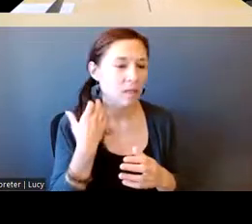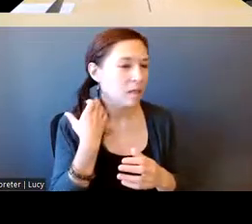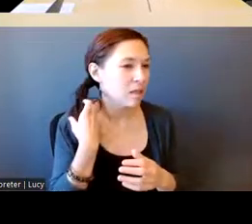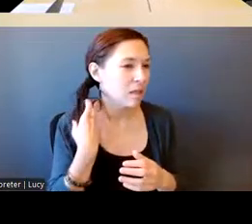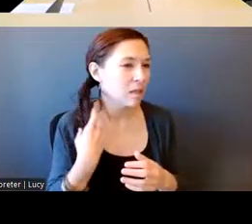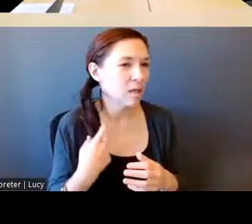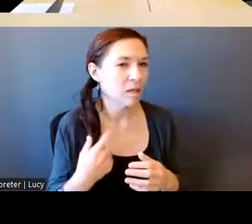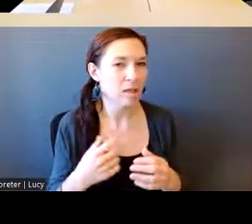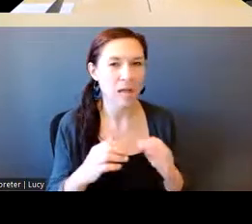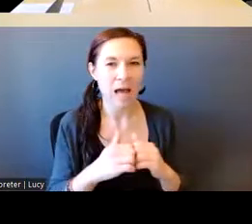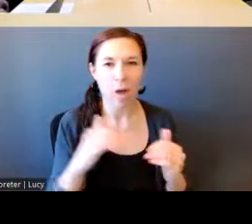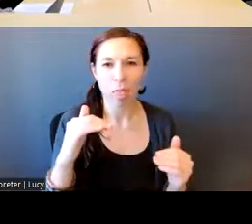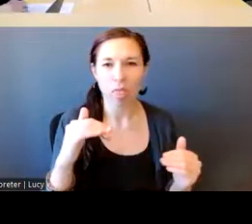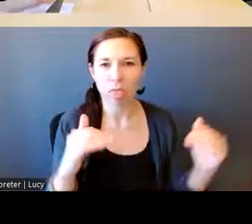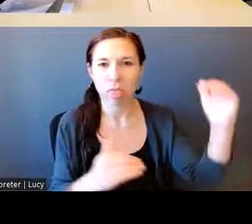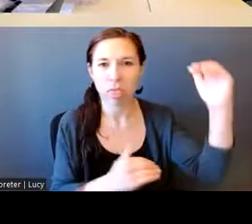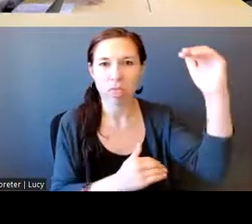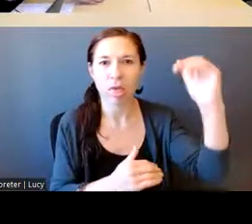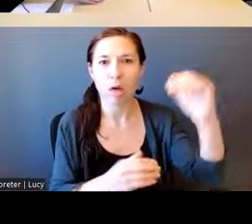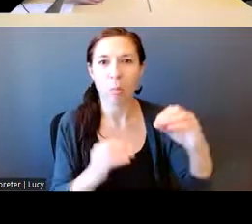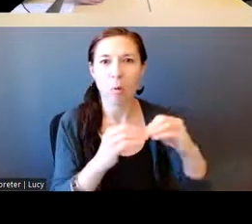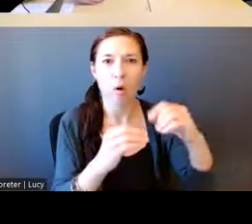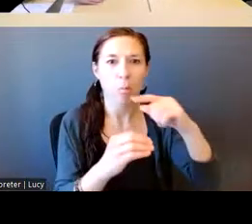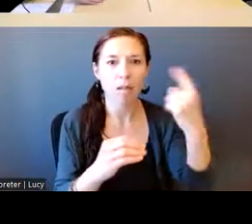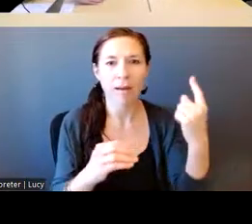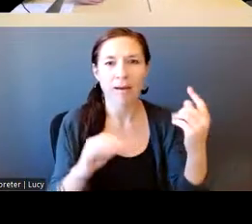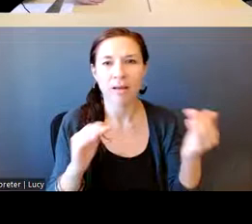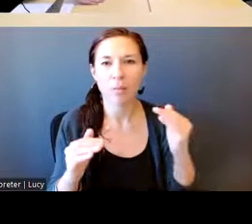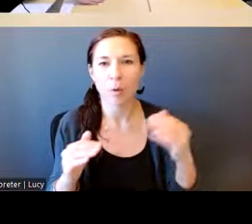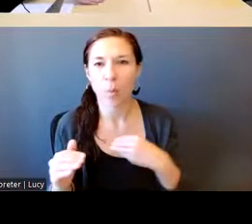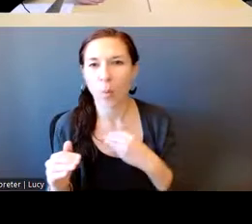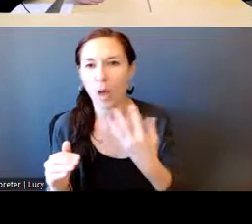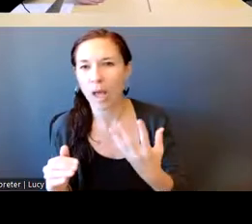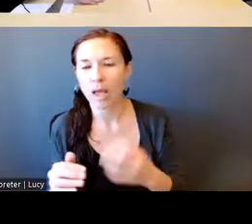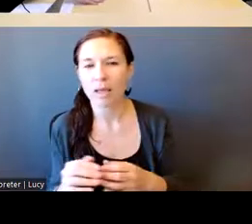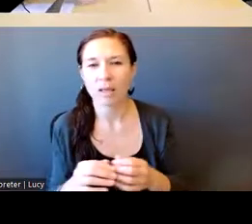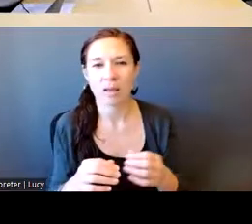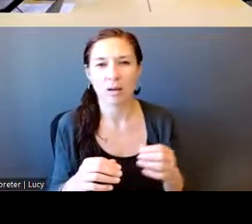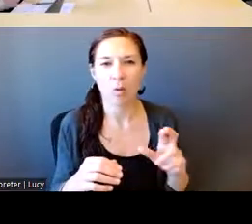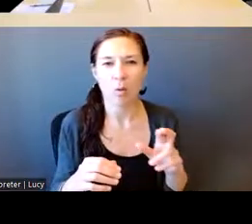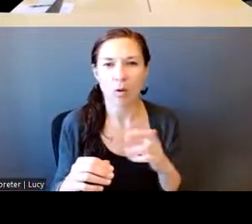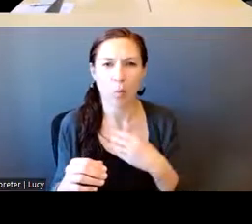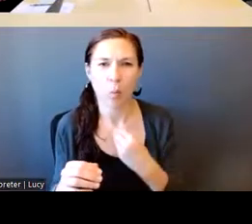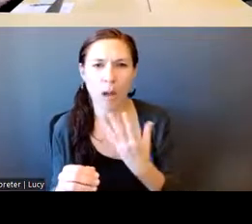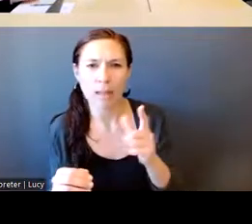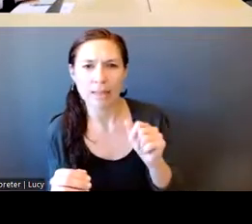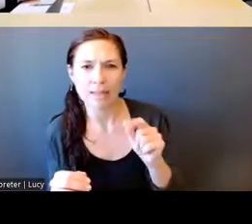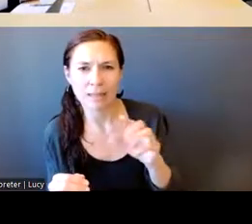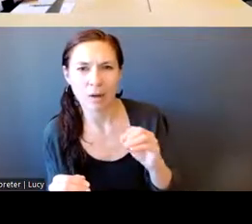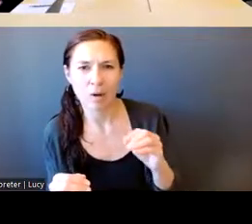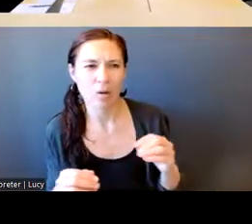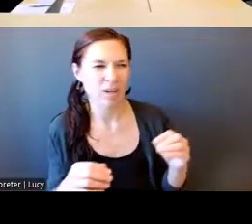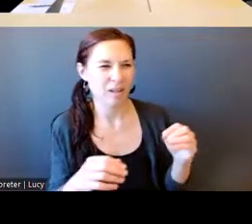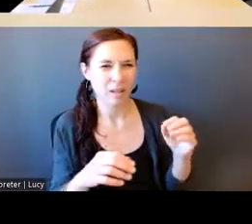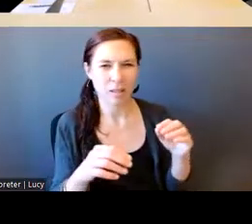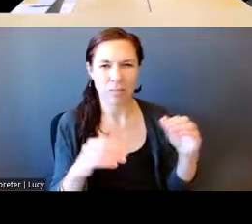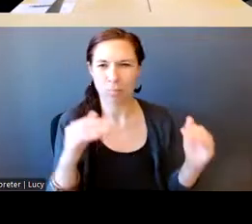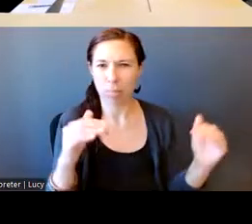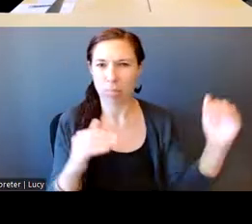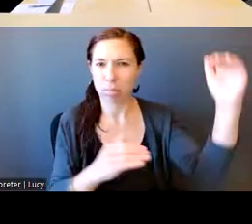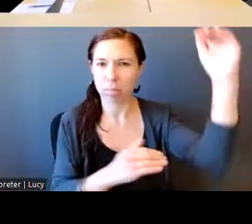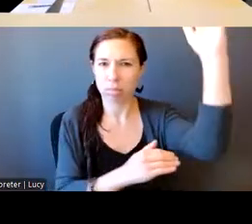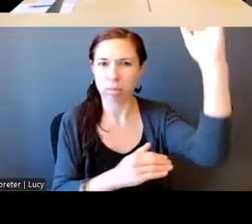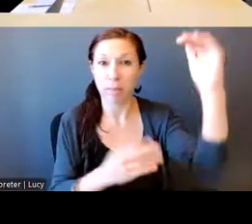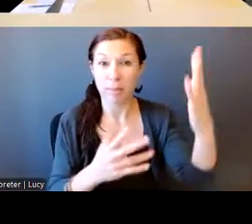white and black or white and Latino, but you're not really able to tell because of the way the data is collected. So I don't know if there is,